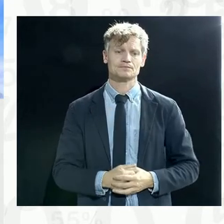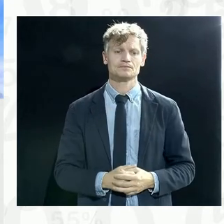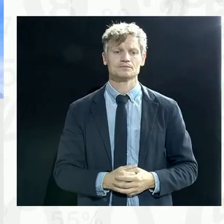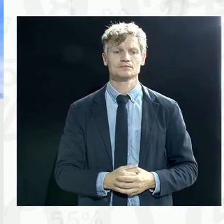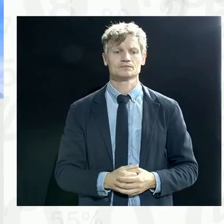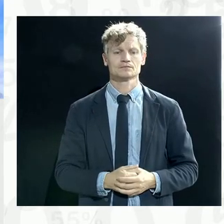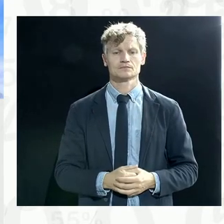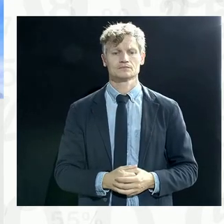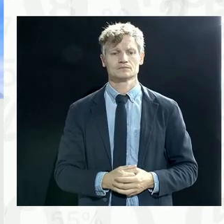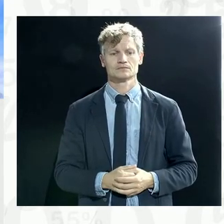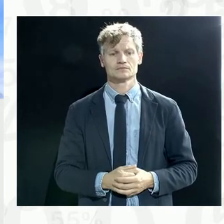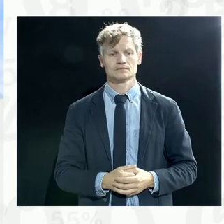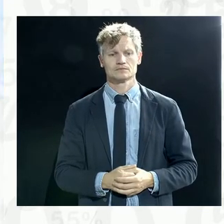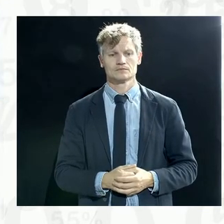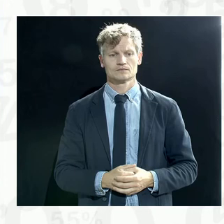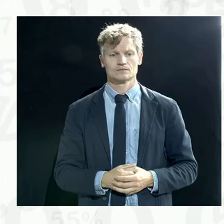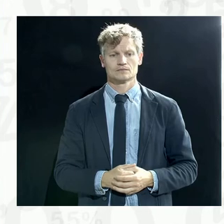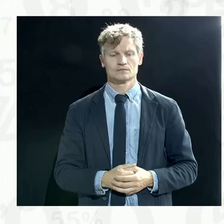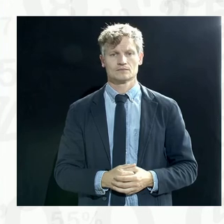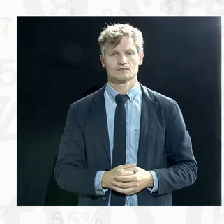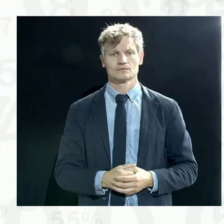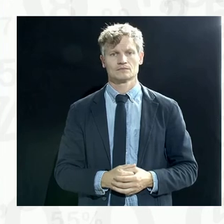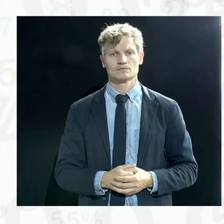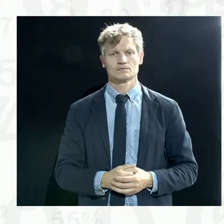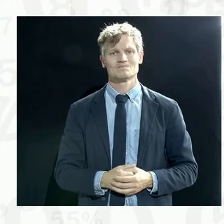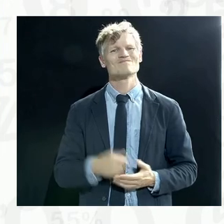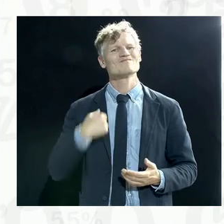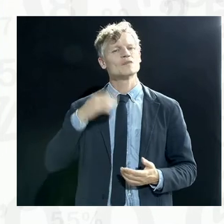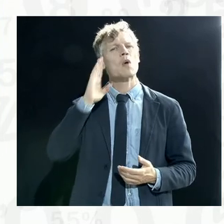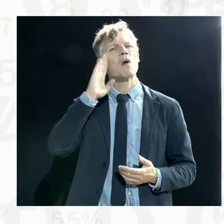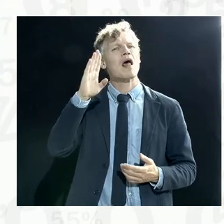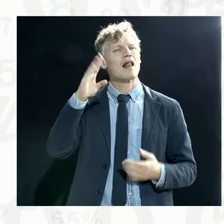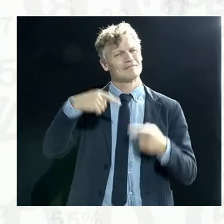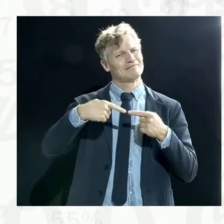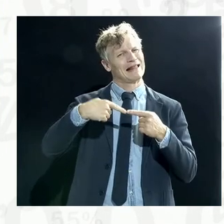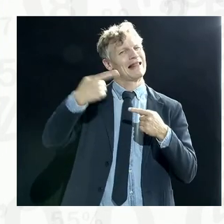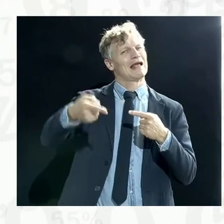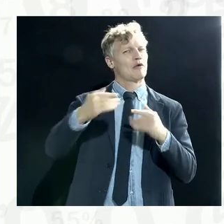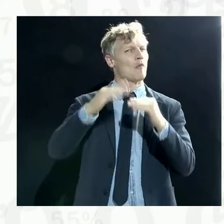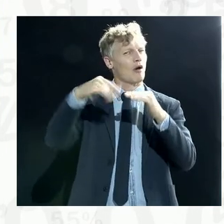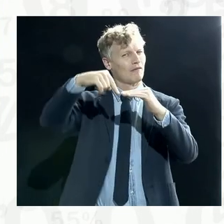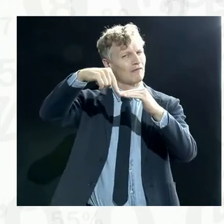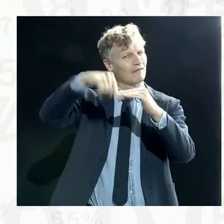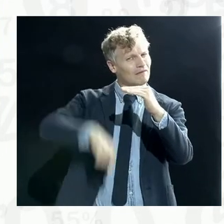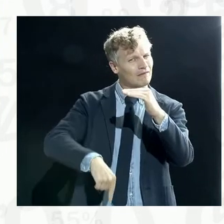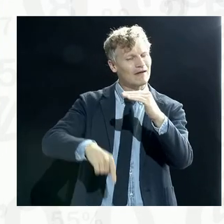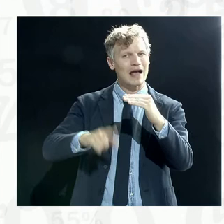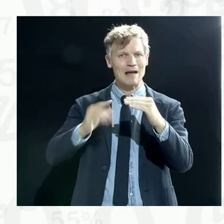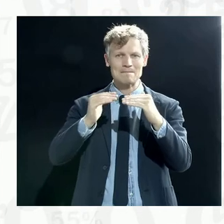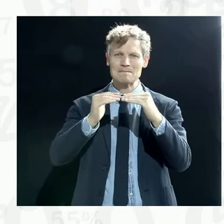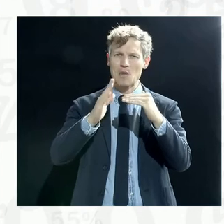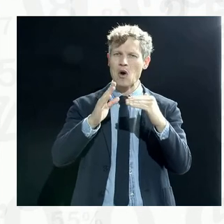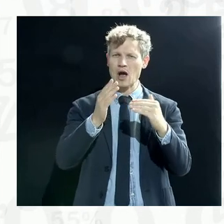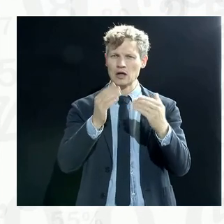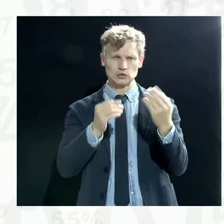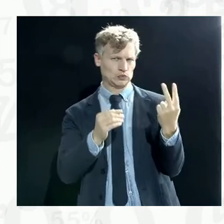And I'm sure we're going to talk about this later, but we still have more inputs, two to be exact, two from Africa that I